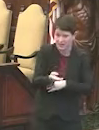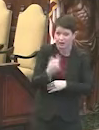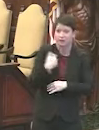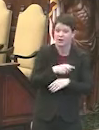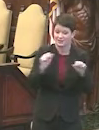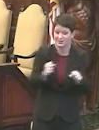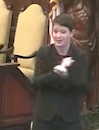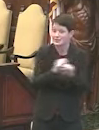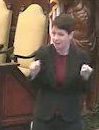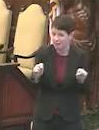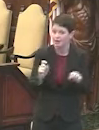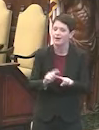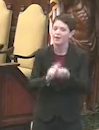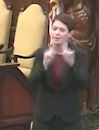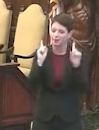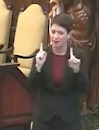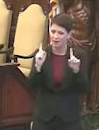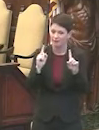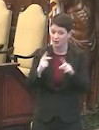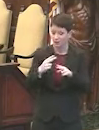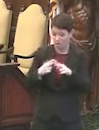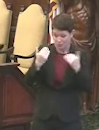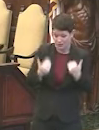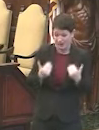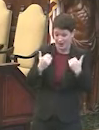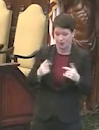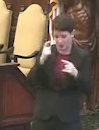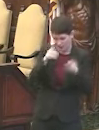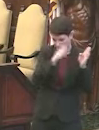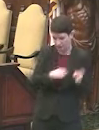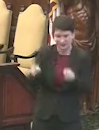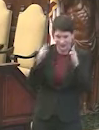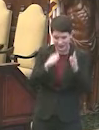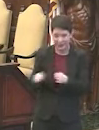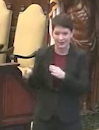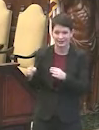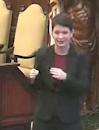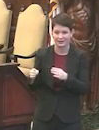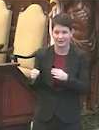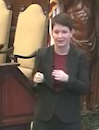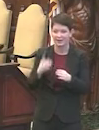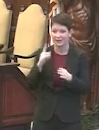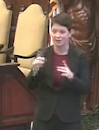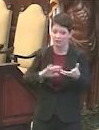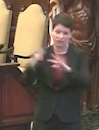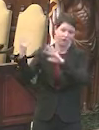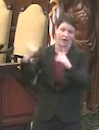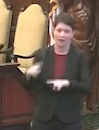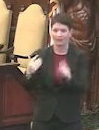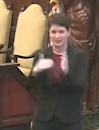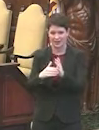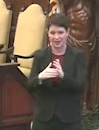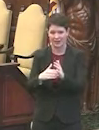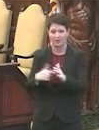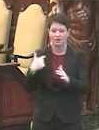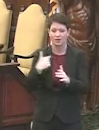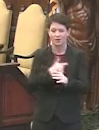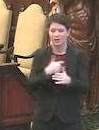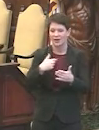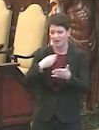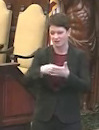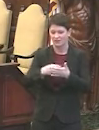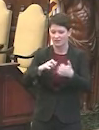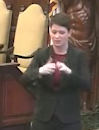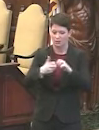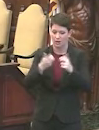to be safe, but in the long, in the short term, we have to plan that if it goes off there, if it goes sideways and off the rails, we still have the fiscal